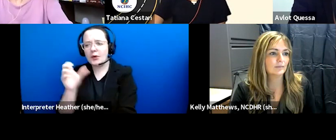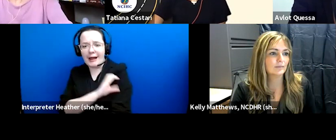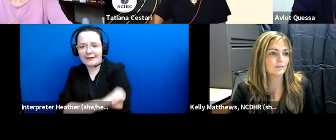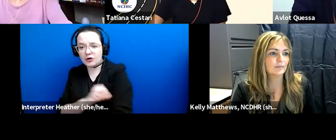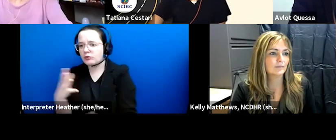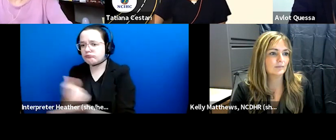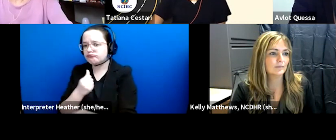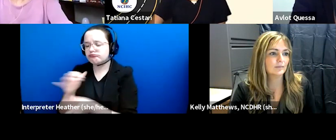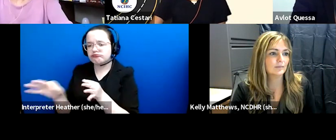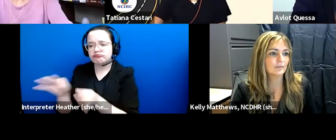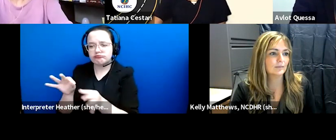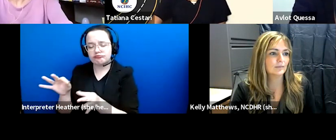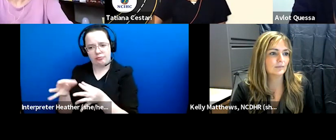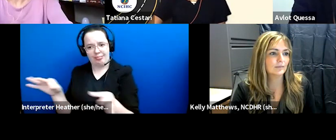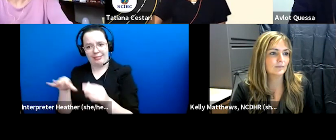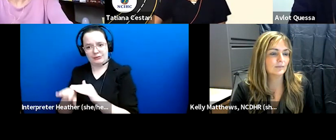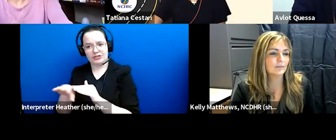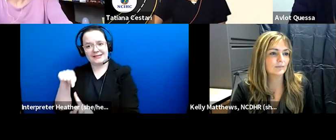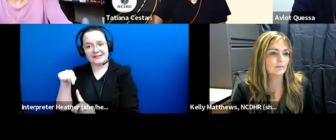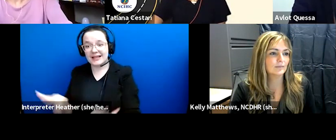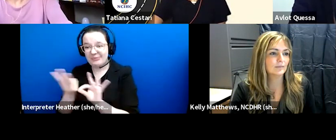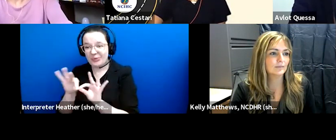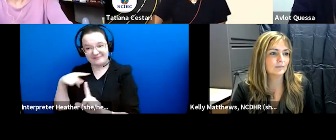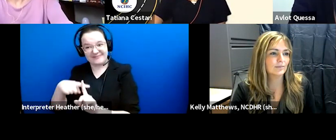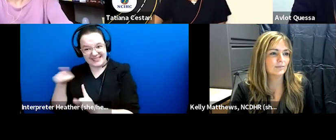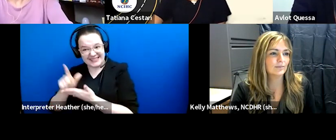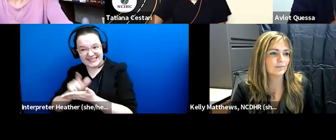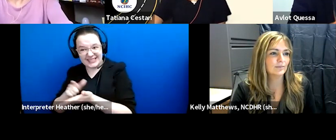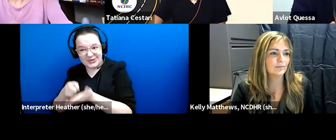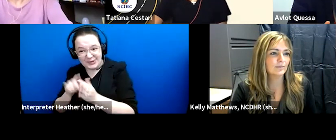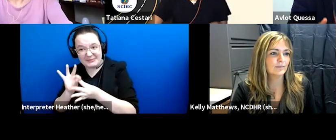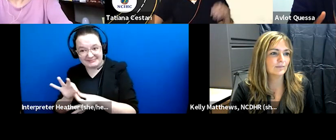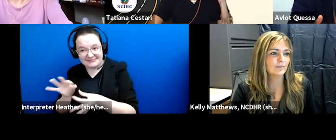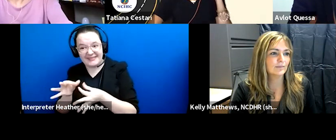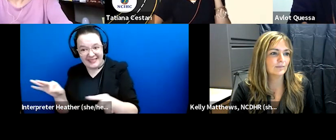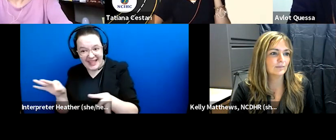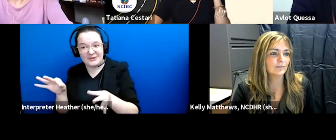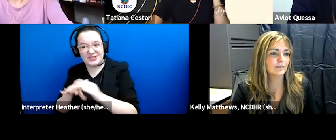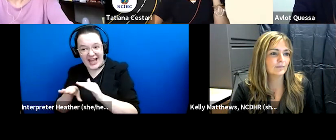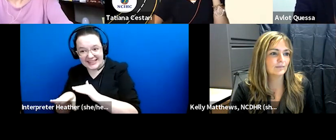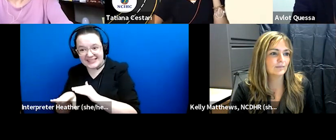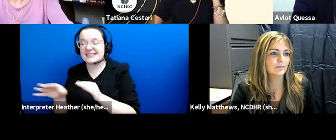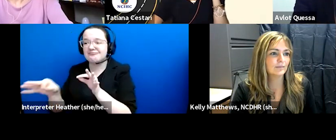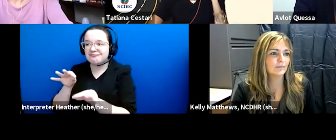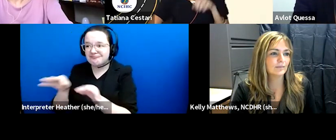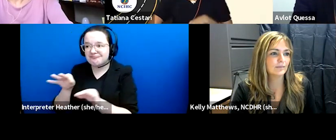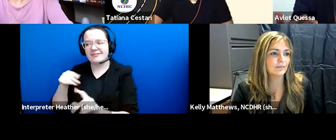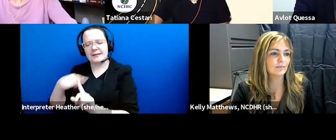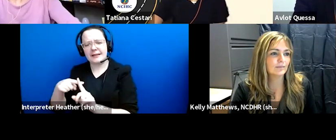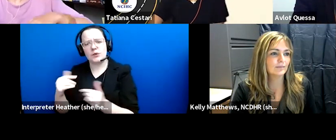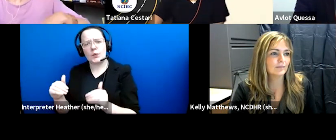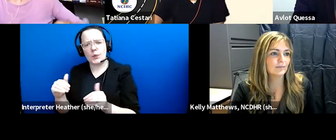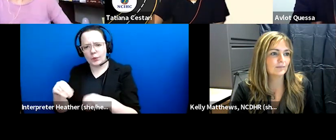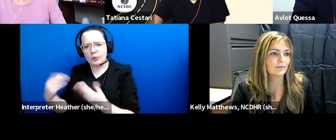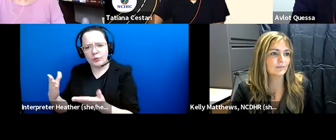of language access about the legal requirements of language access and also about how essential it is to provide language access